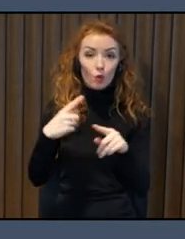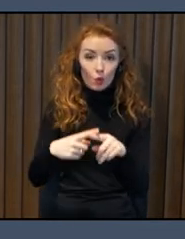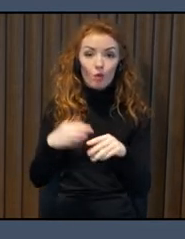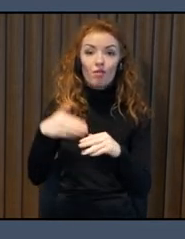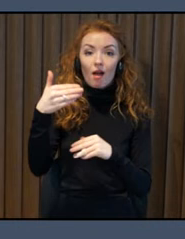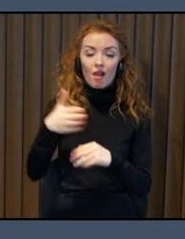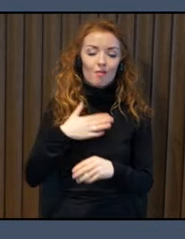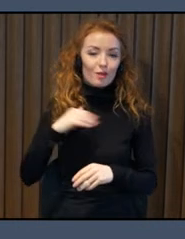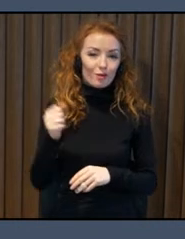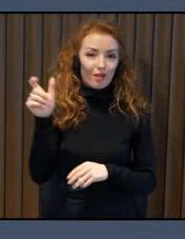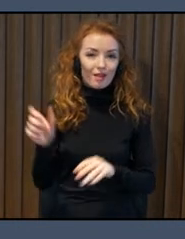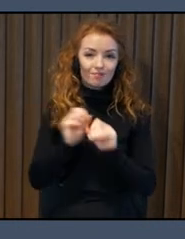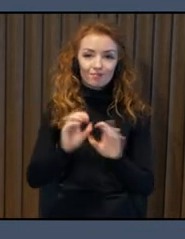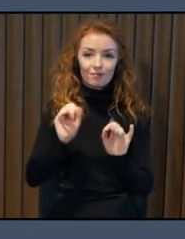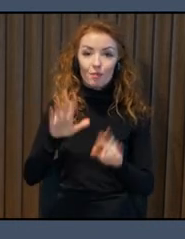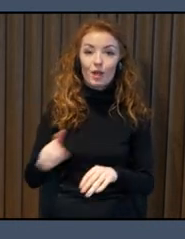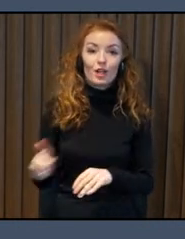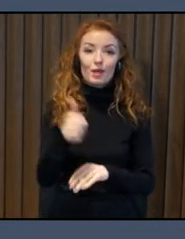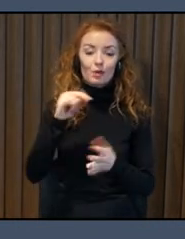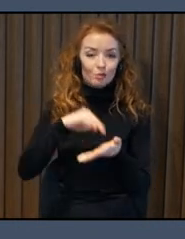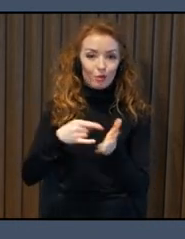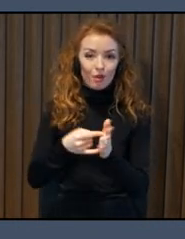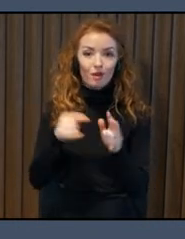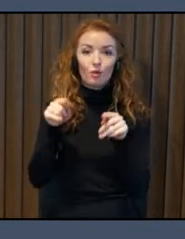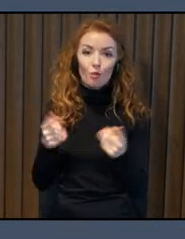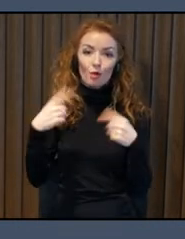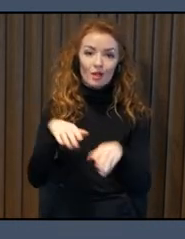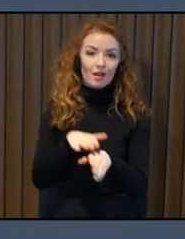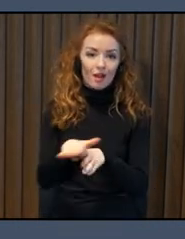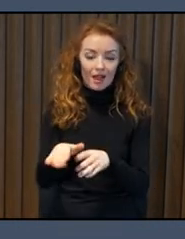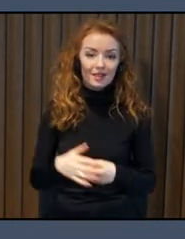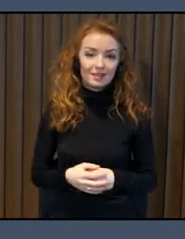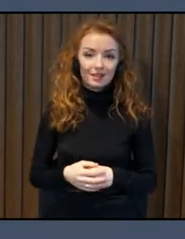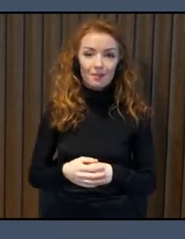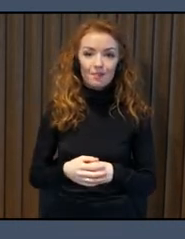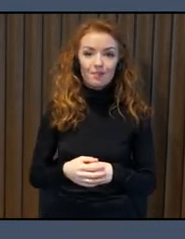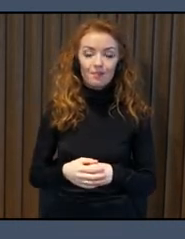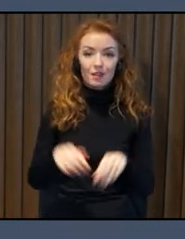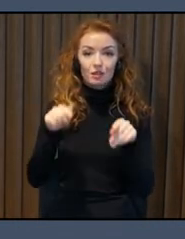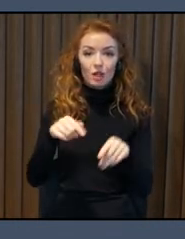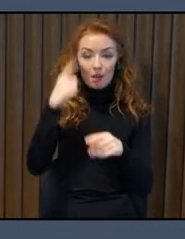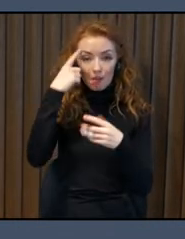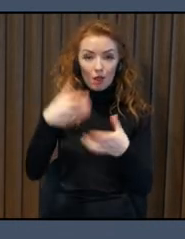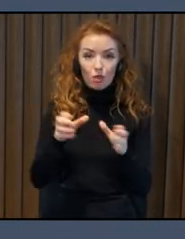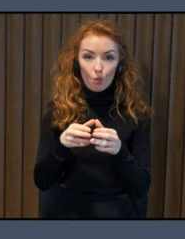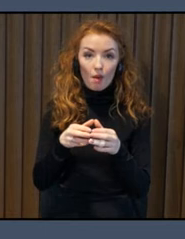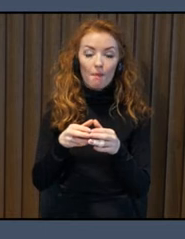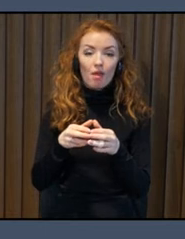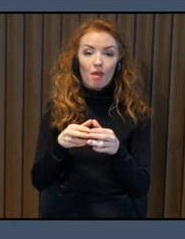In this specific council, represent from the civil rights organizations